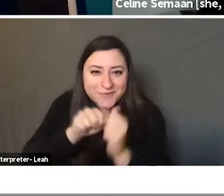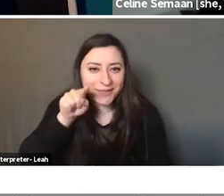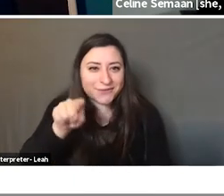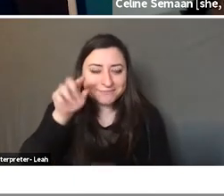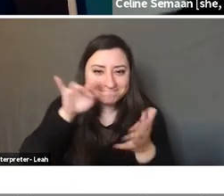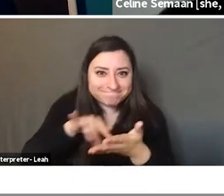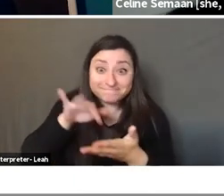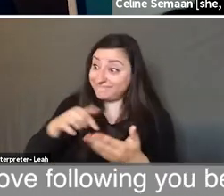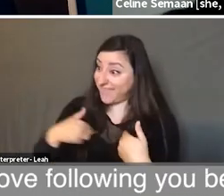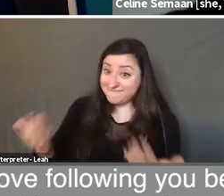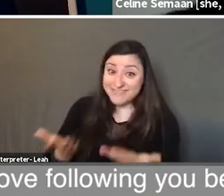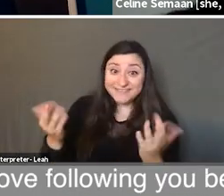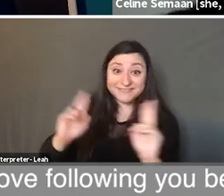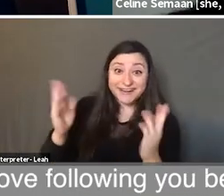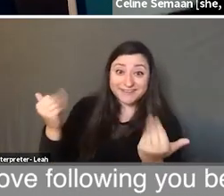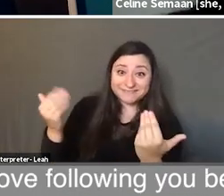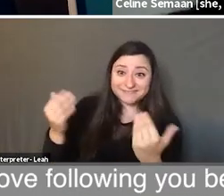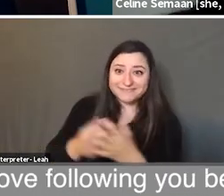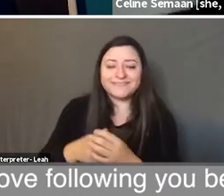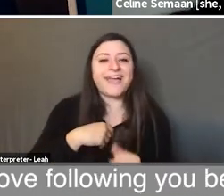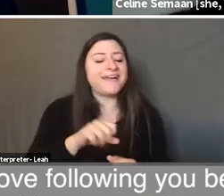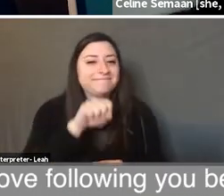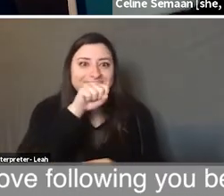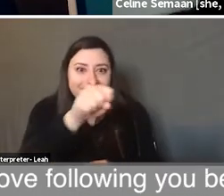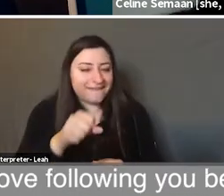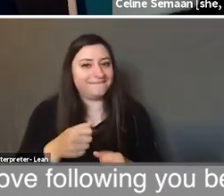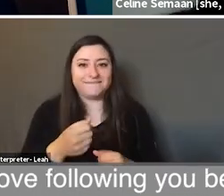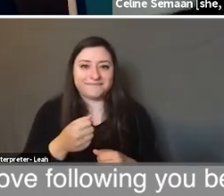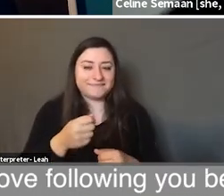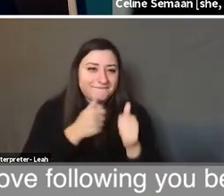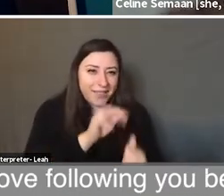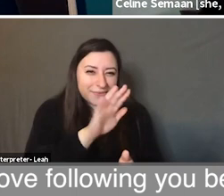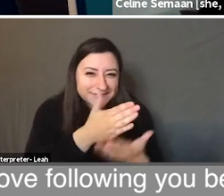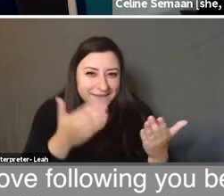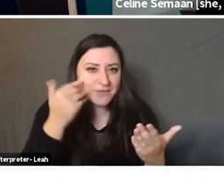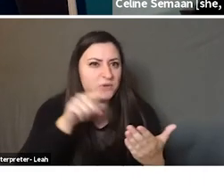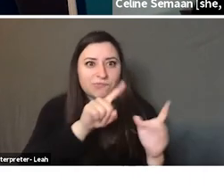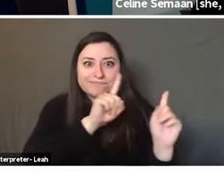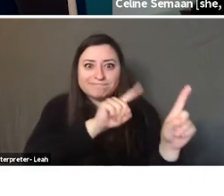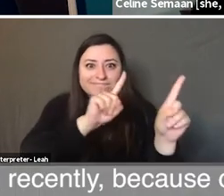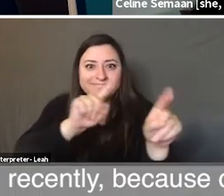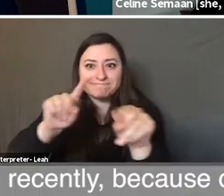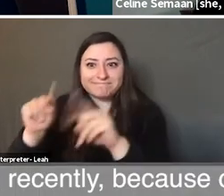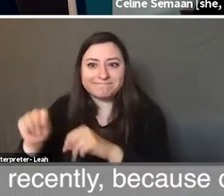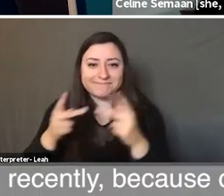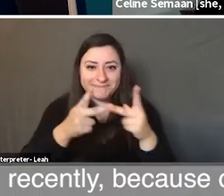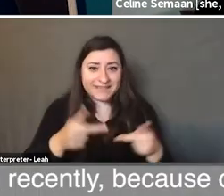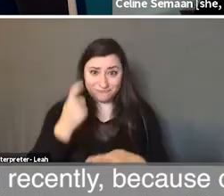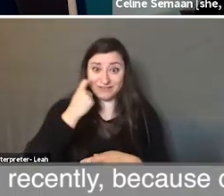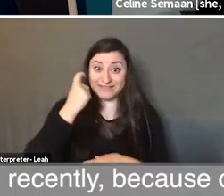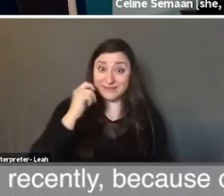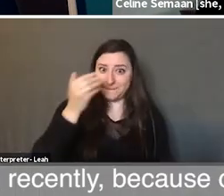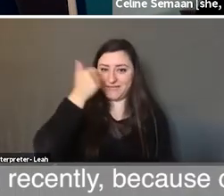I'm here. And I love following you because you are able to go to these places even recently